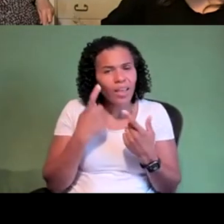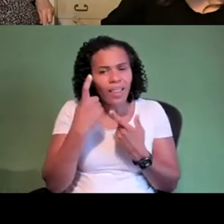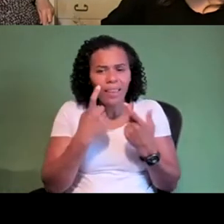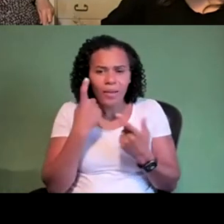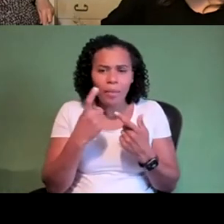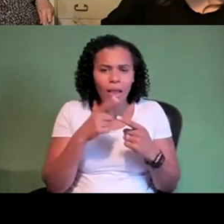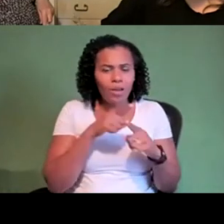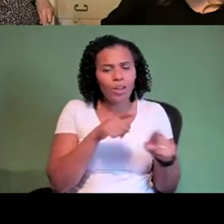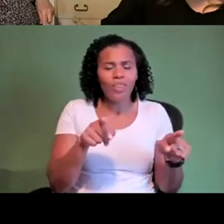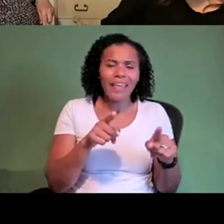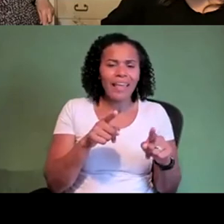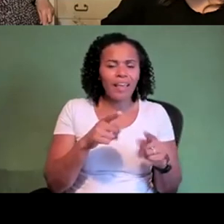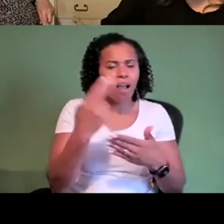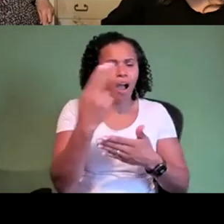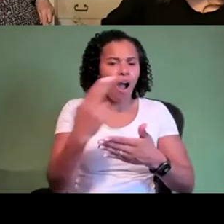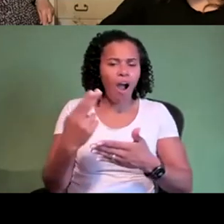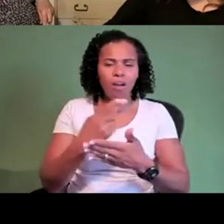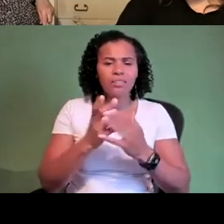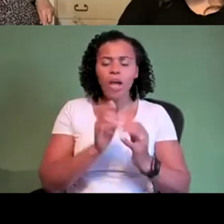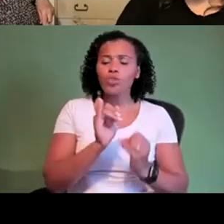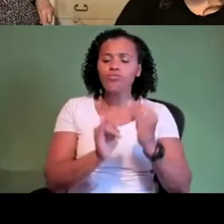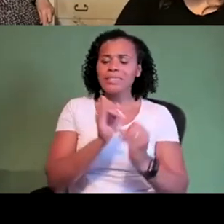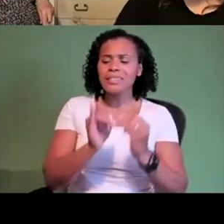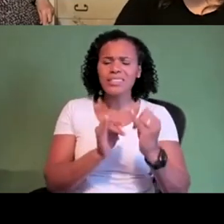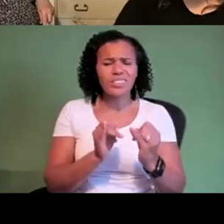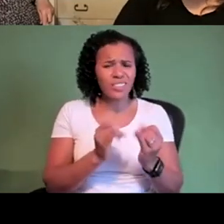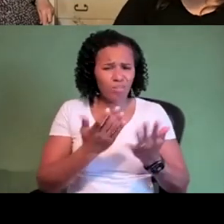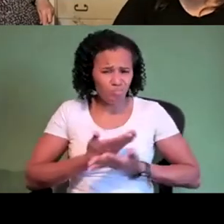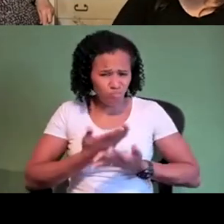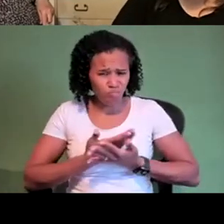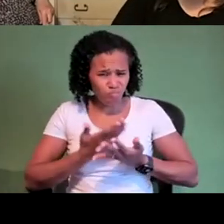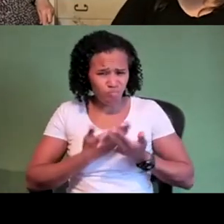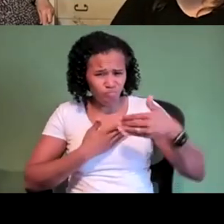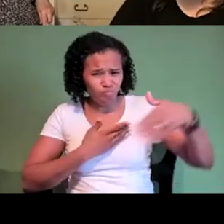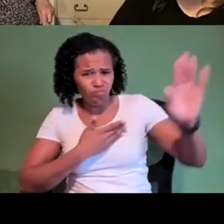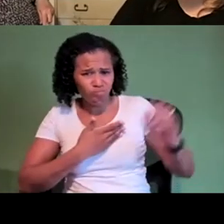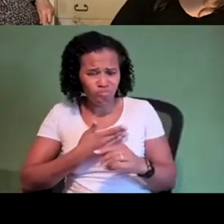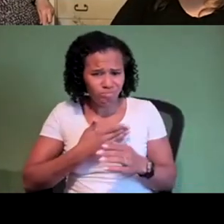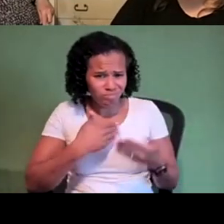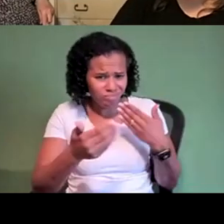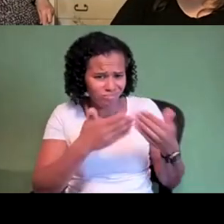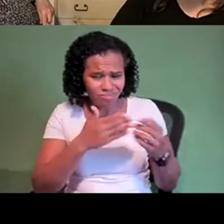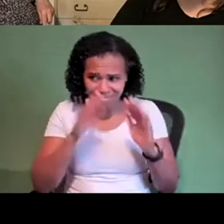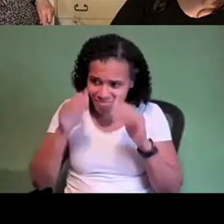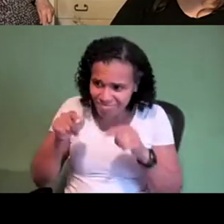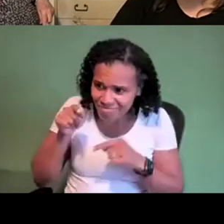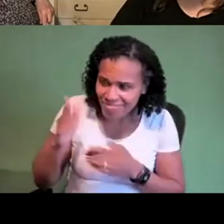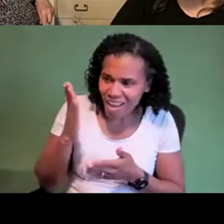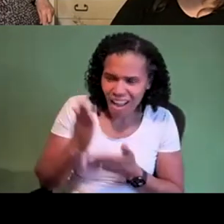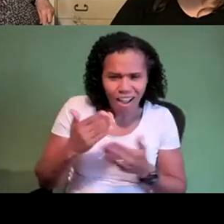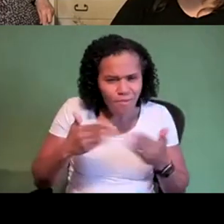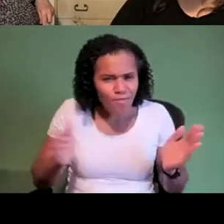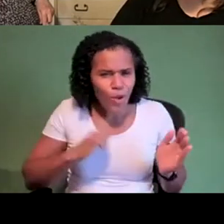critics would think or say anyway it doesn't mean too much to me so uh that's my uh my take